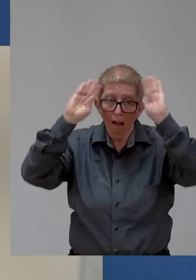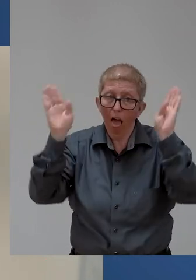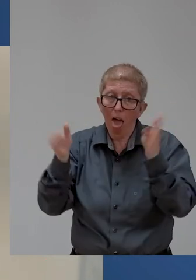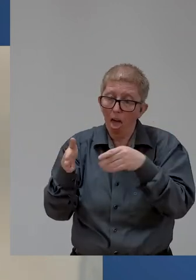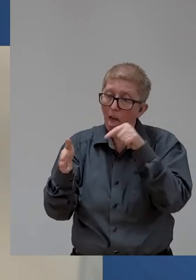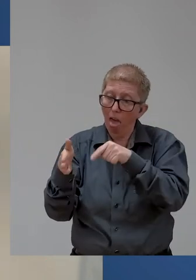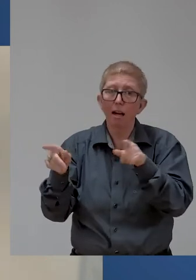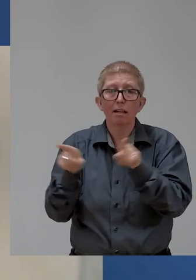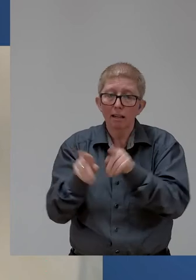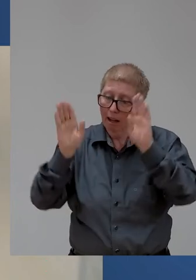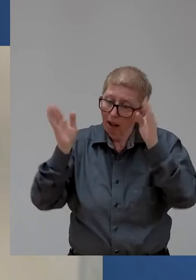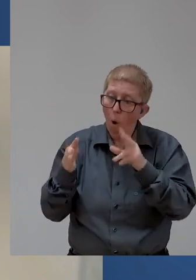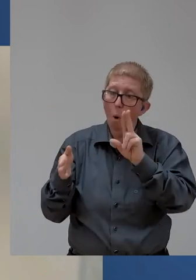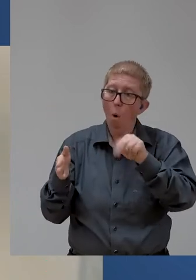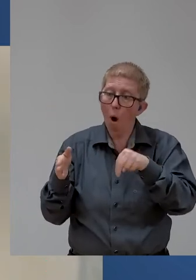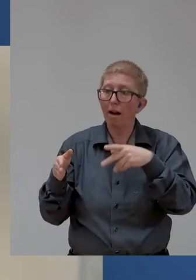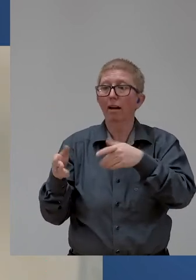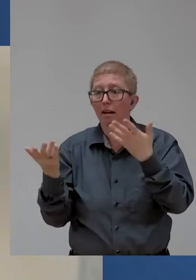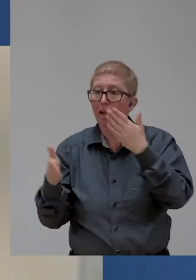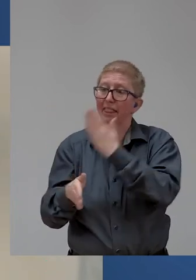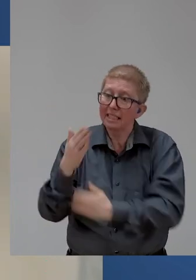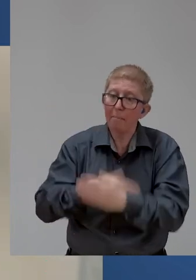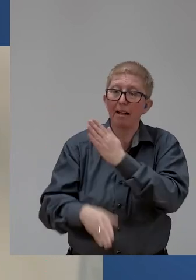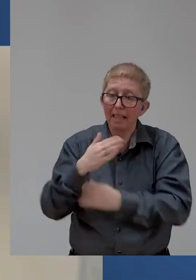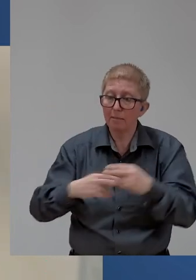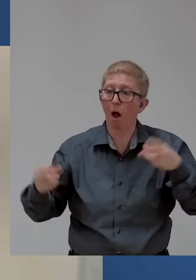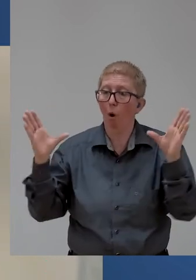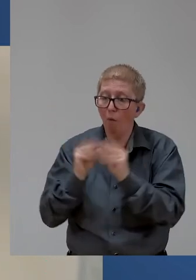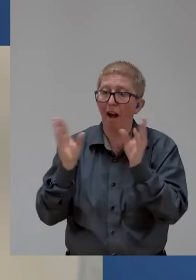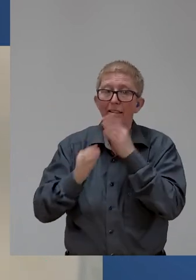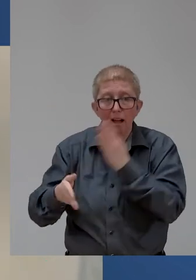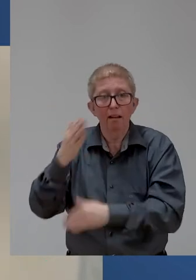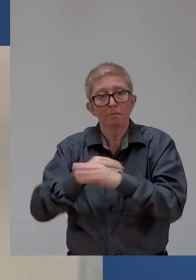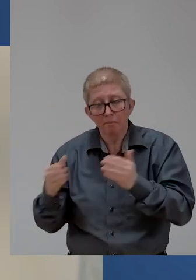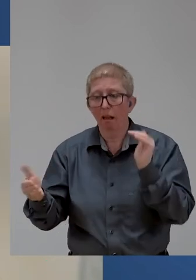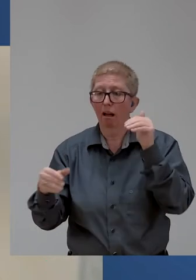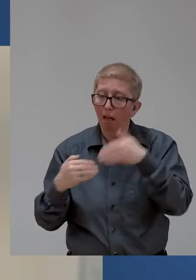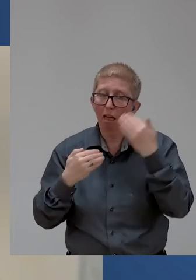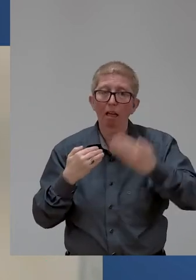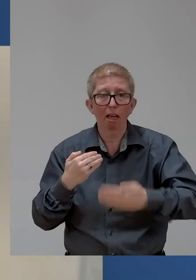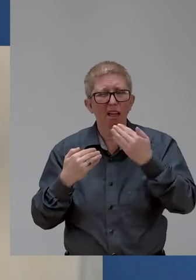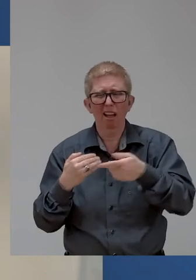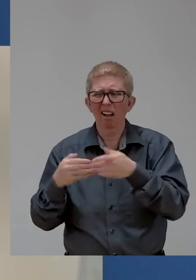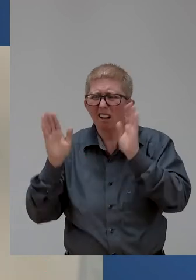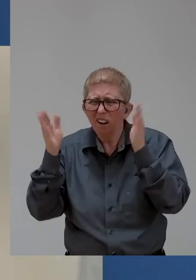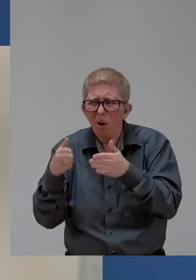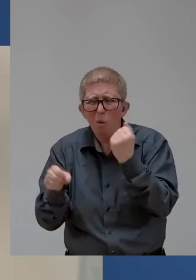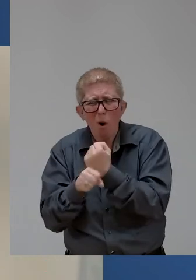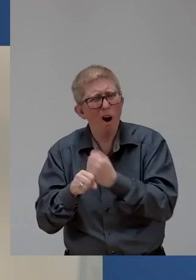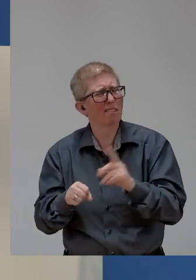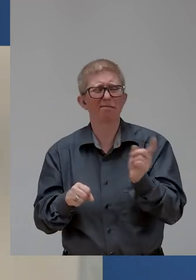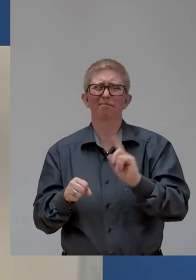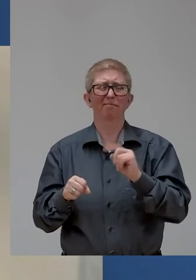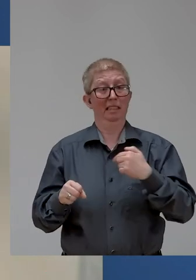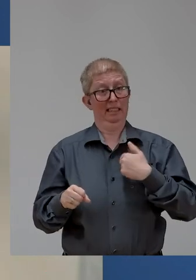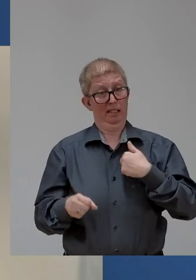conferences, and don't do anything outside of these areas in their career choices. My current job, pre-COVID, had me running back